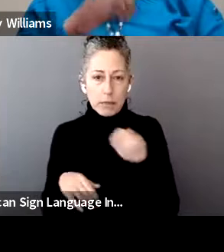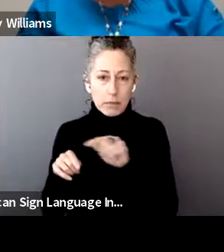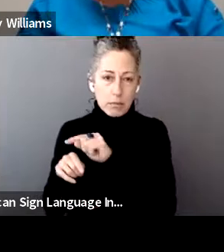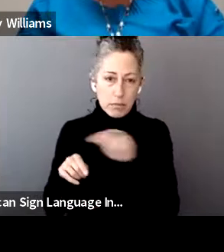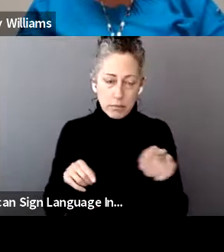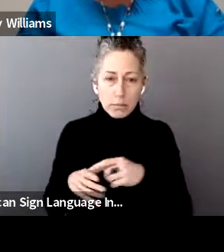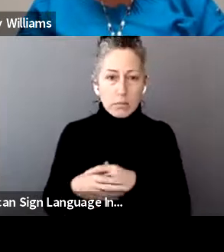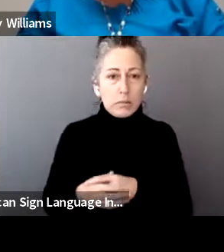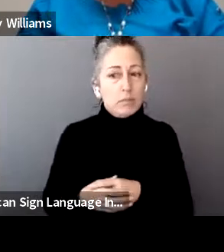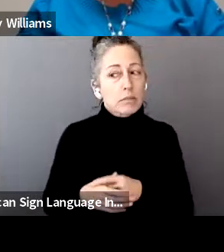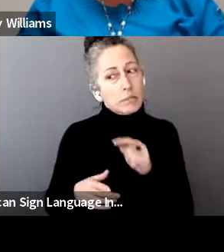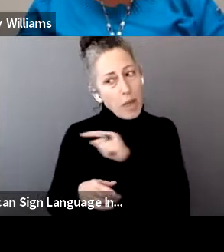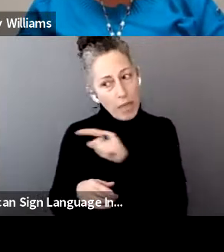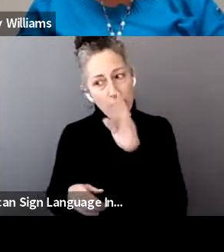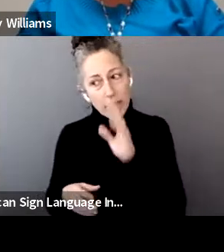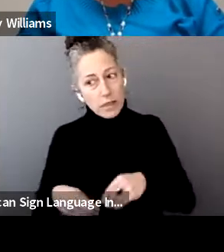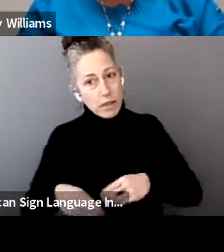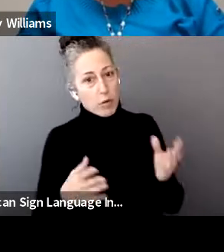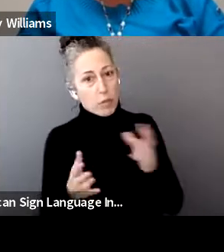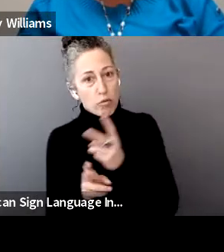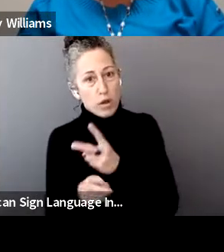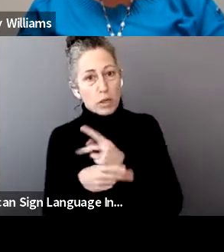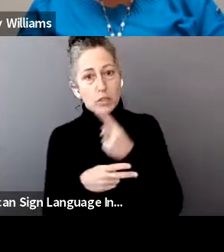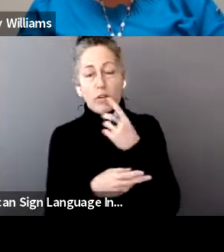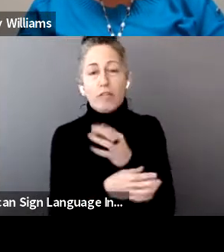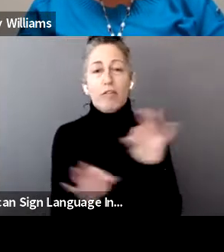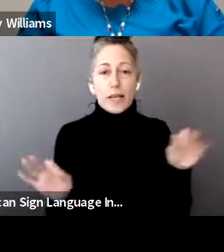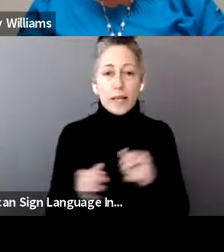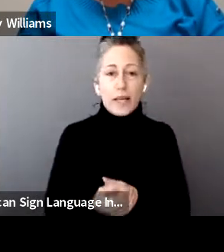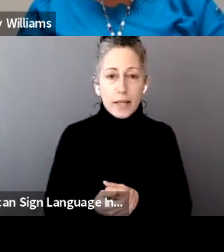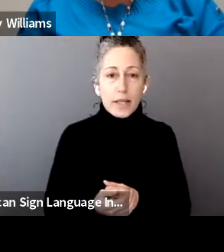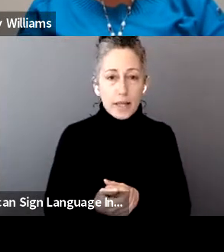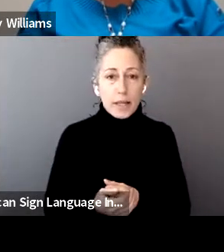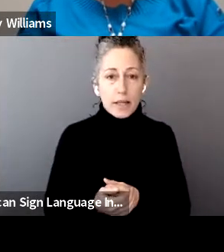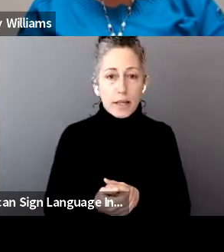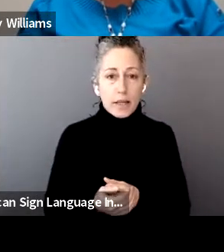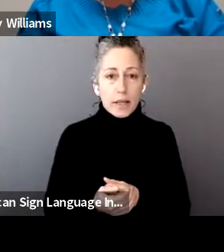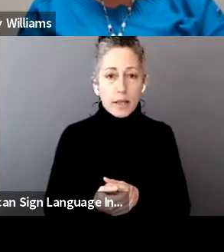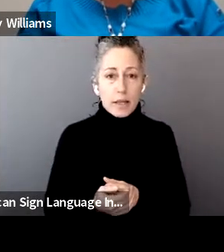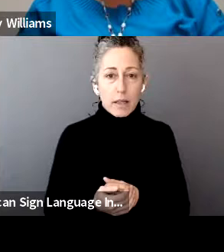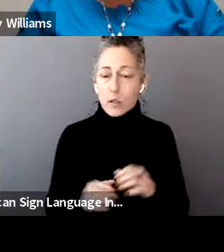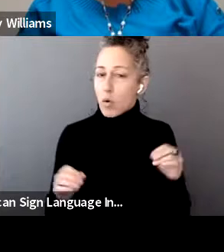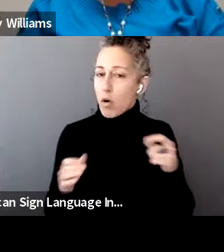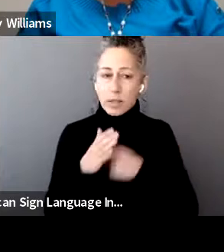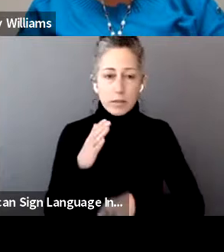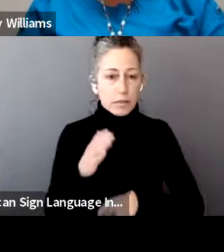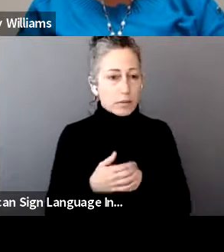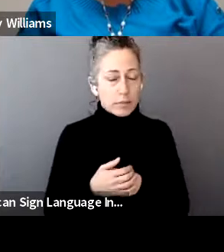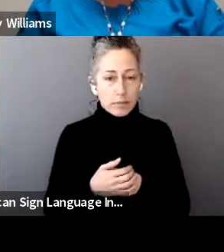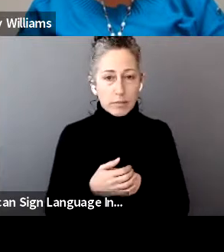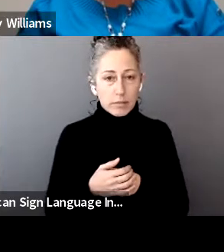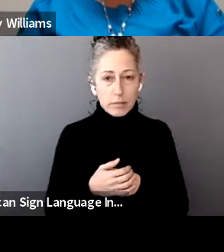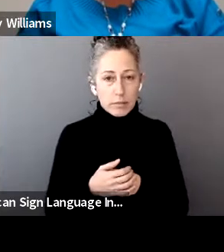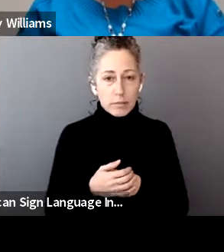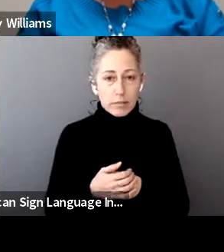their products for free. And this is a no-cost service to qualifying taxpayers.